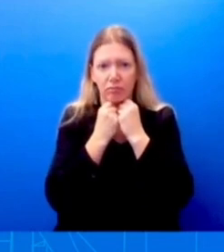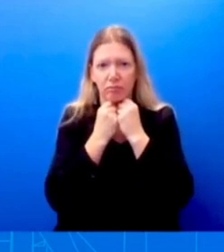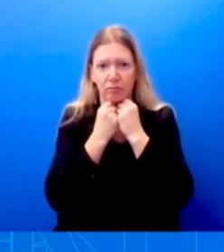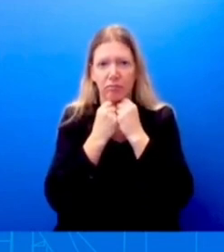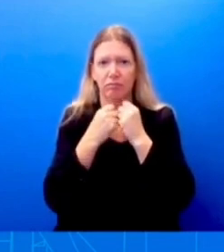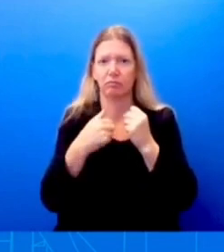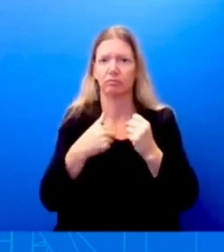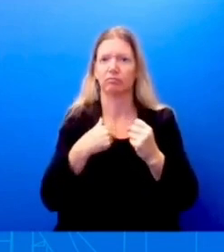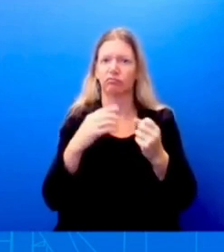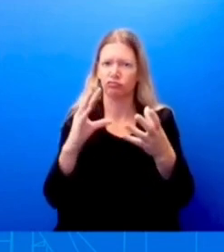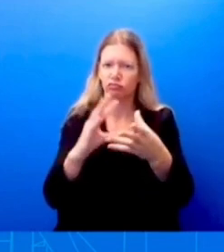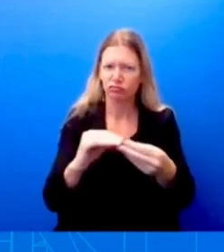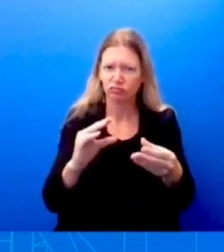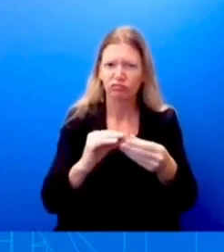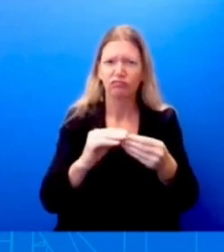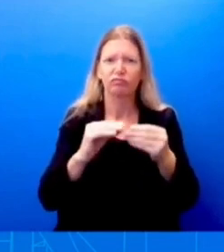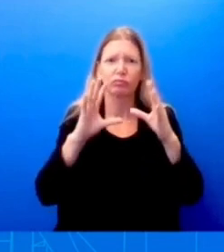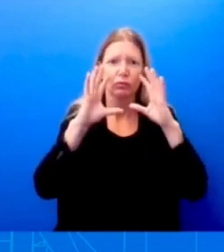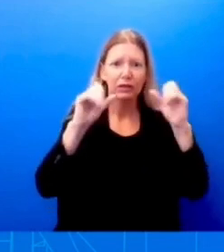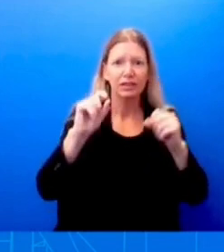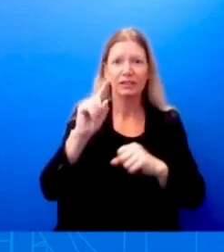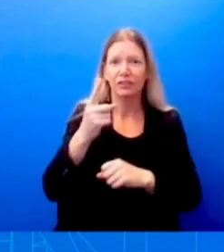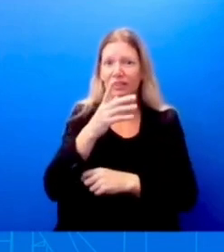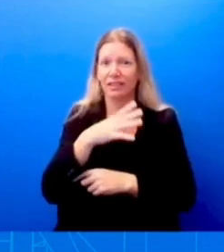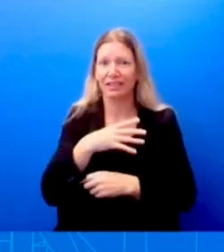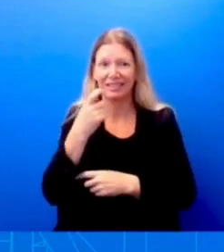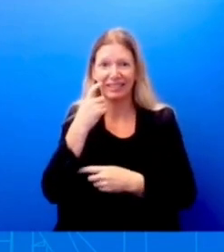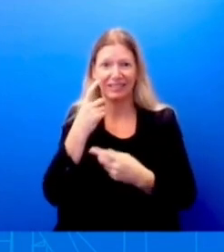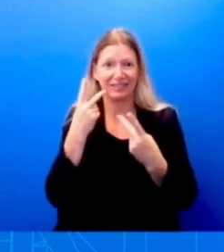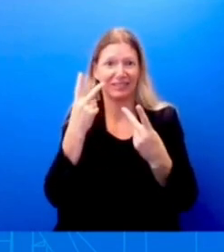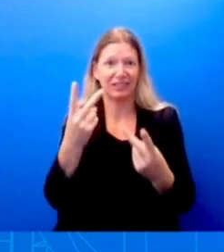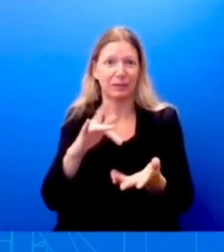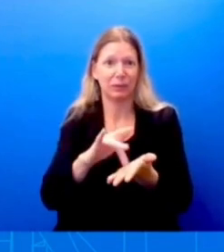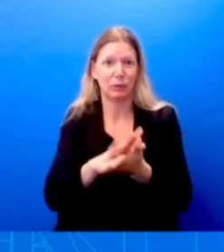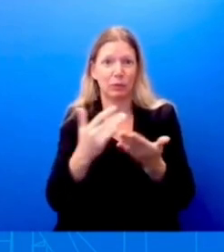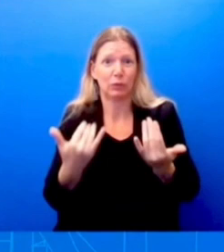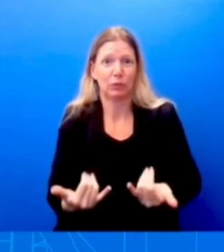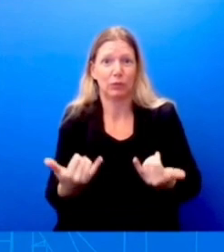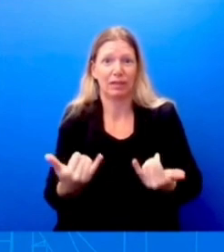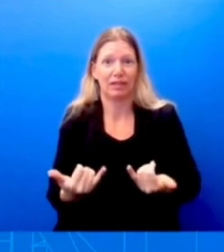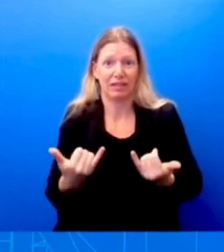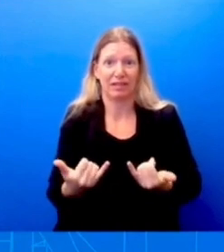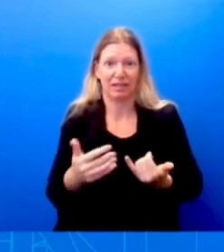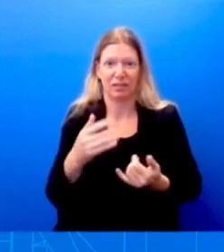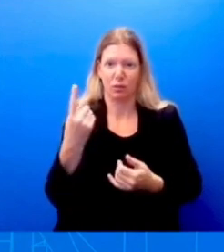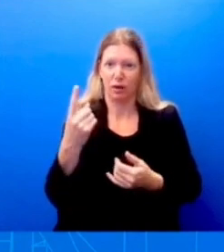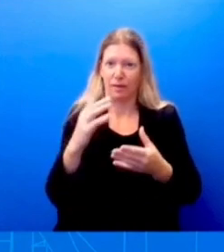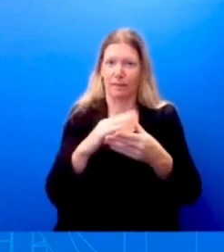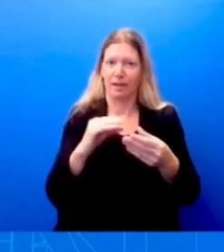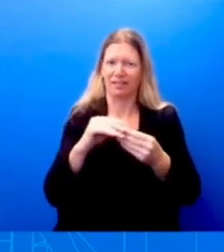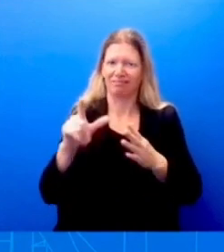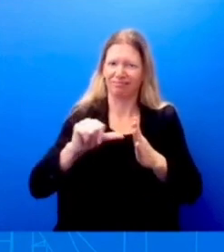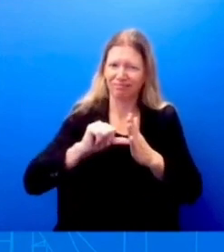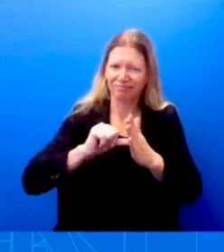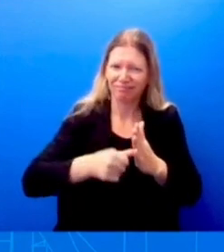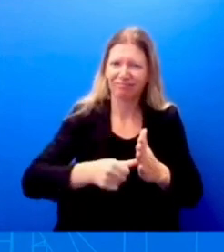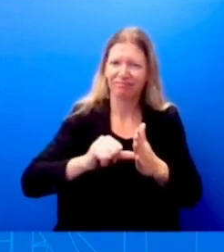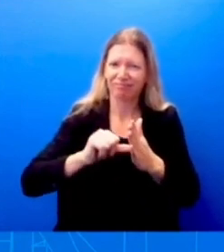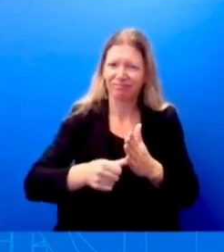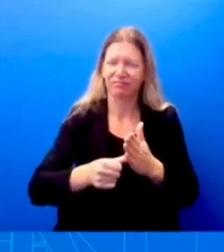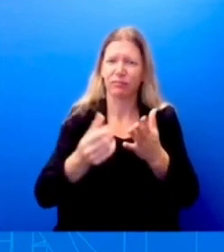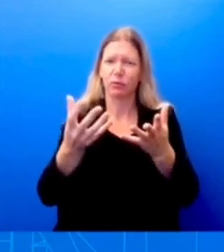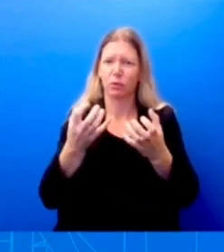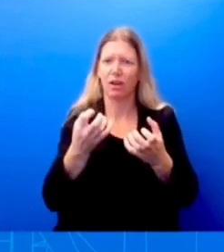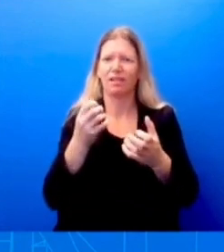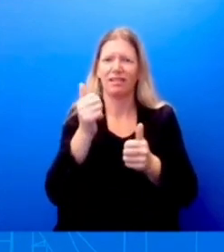a middle school today. And one of the messages that he wanted to make sure that was high that he highlighted is the importance of every child in America having